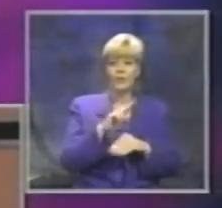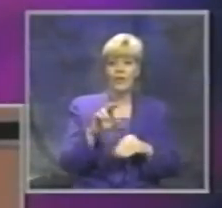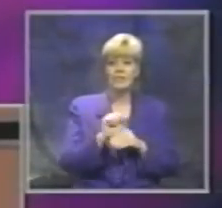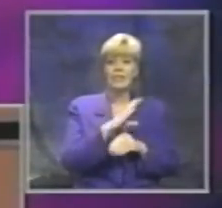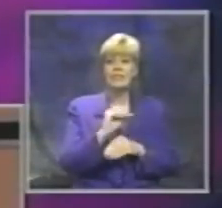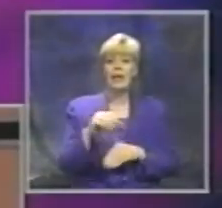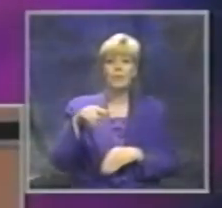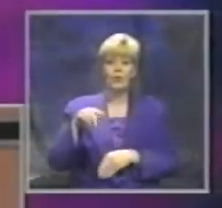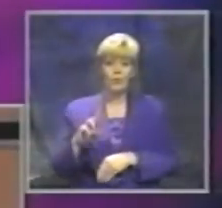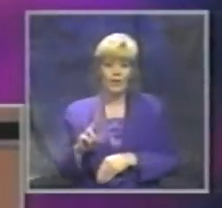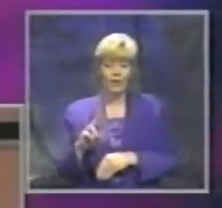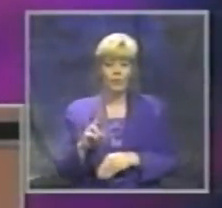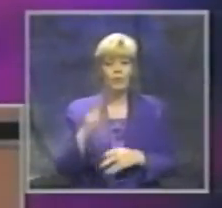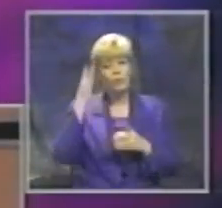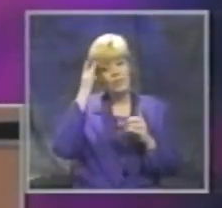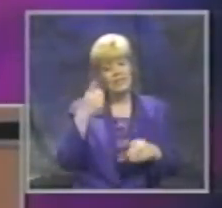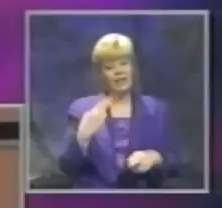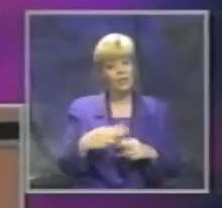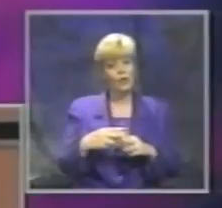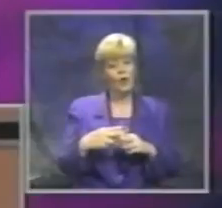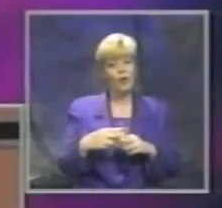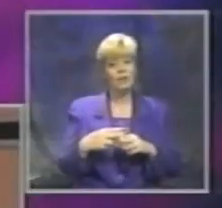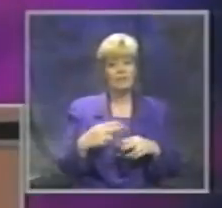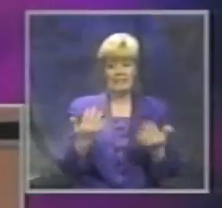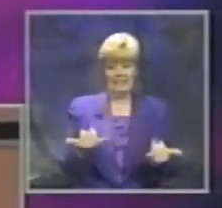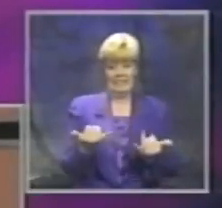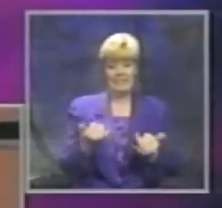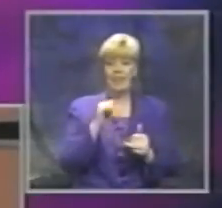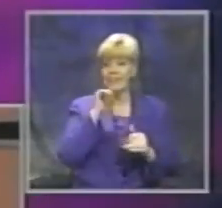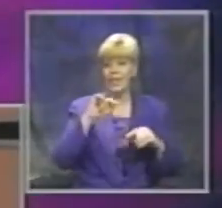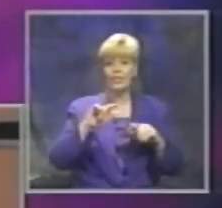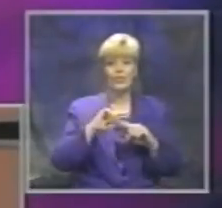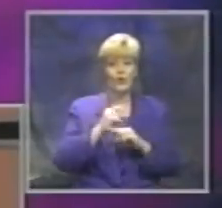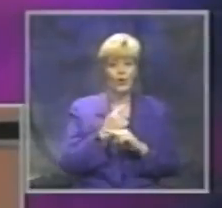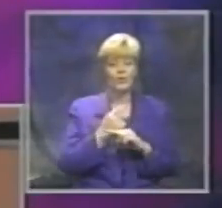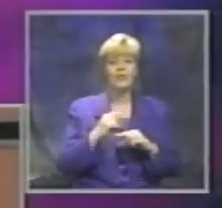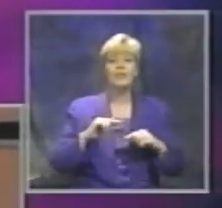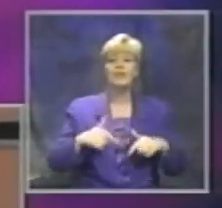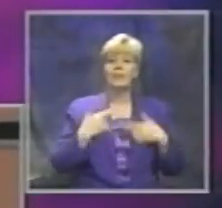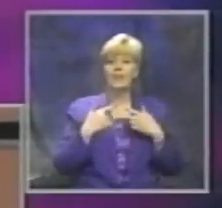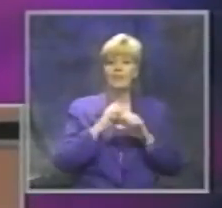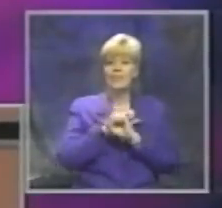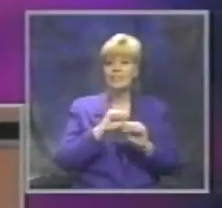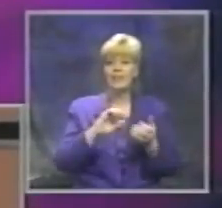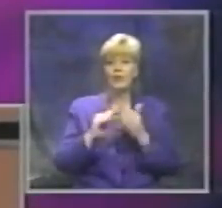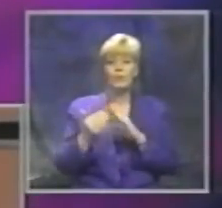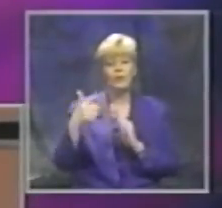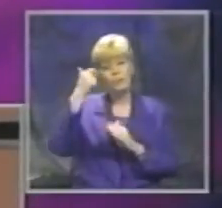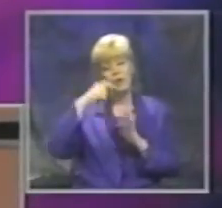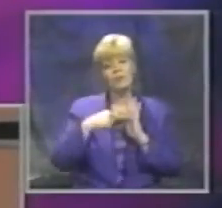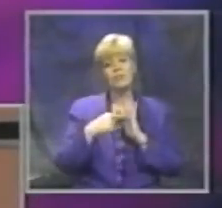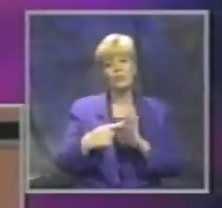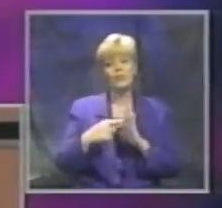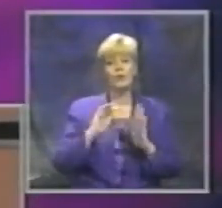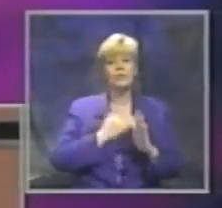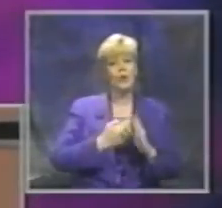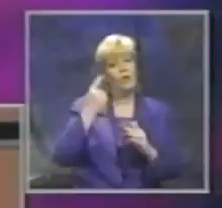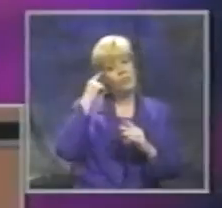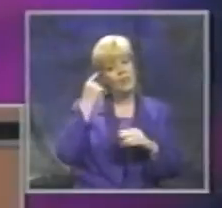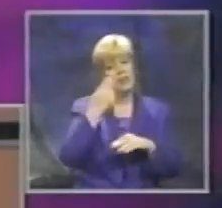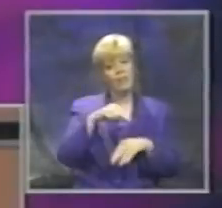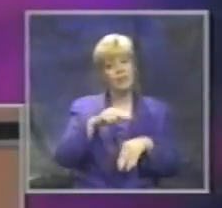Puerto Rico, and we decided to call the broadcast, It Doesn't Hurt to Live in a Safe Community, because it exemplifies our thinking at the national level.